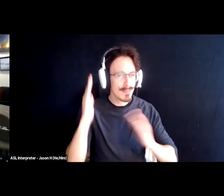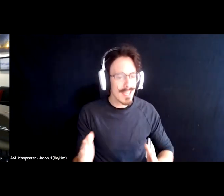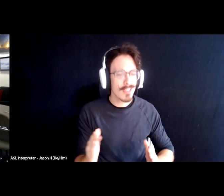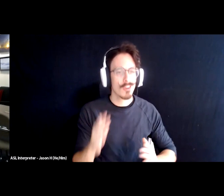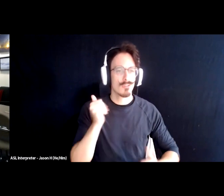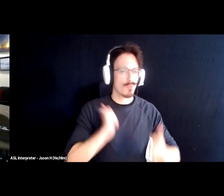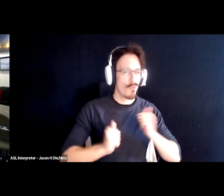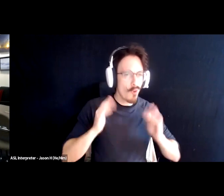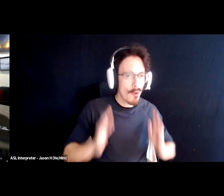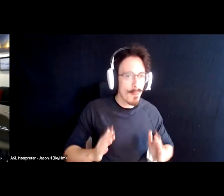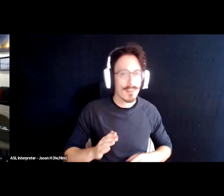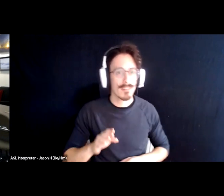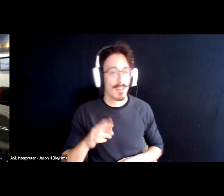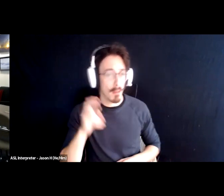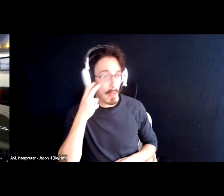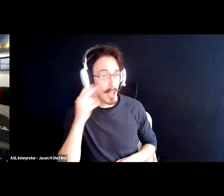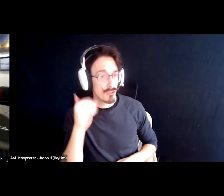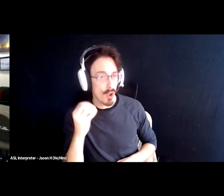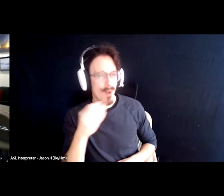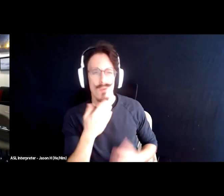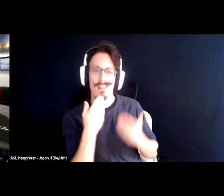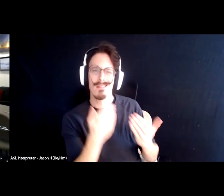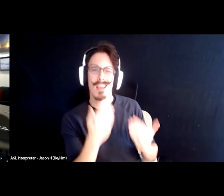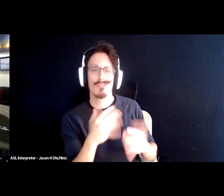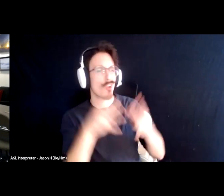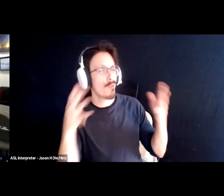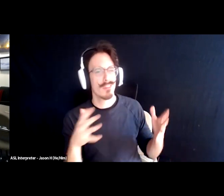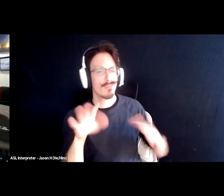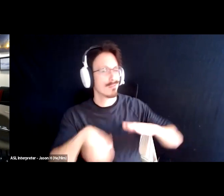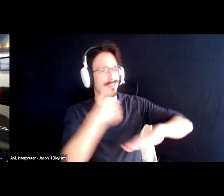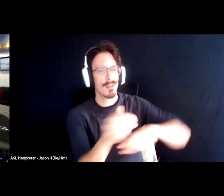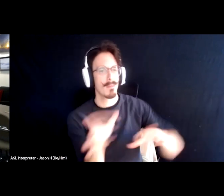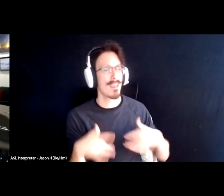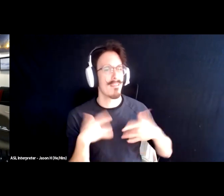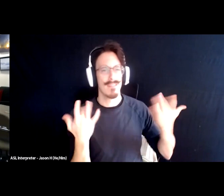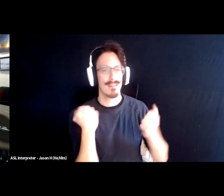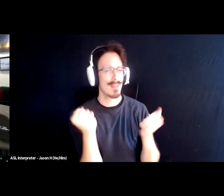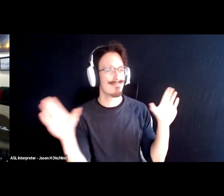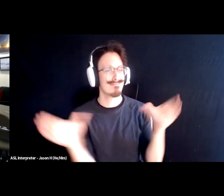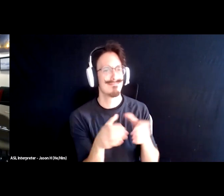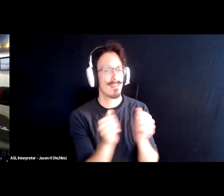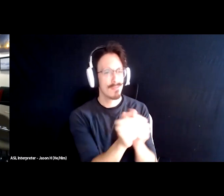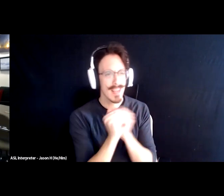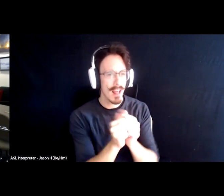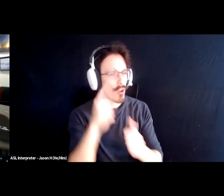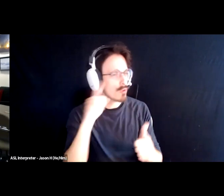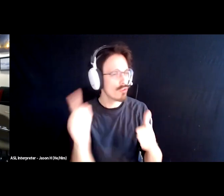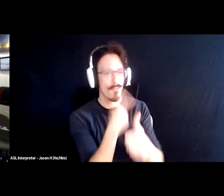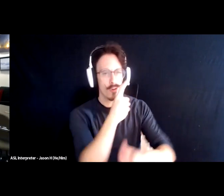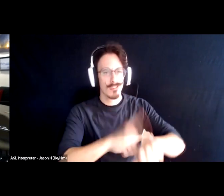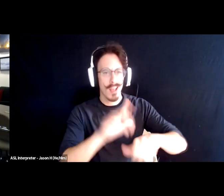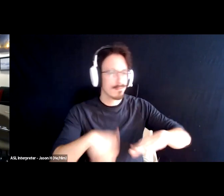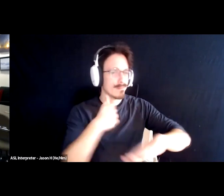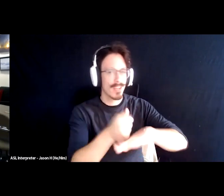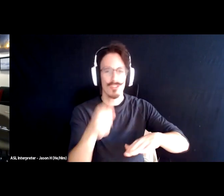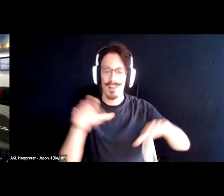I just want to say thank you Rhea thank you so much for putting this whole thing together and for bringing everybody together I know this is like your first time doing this and you did